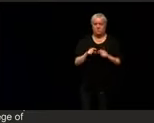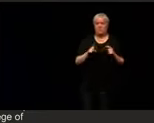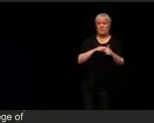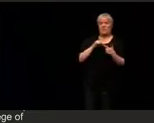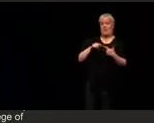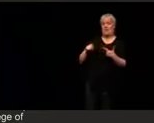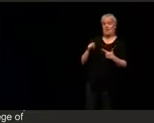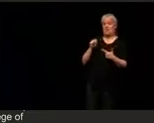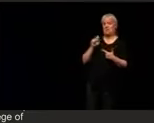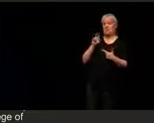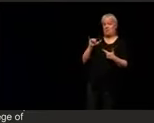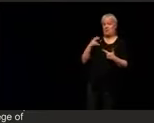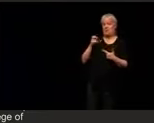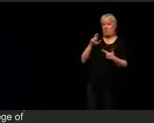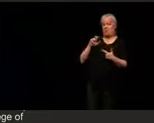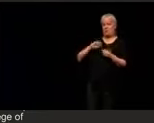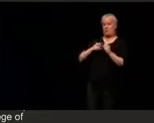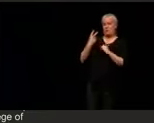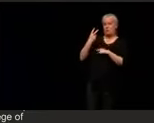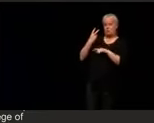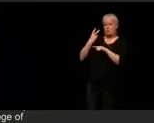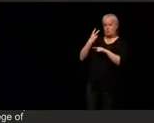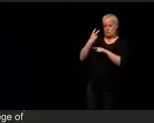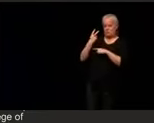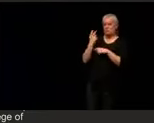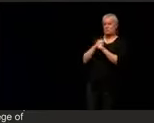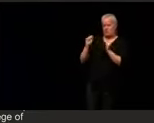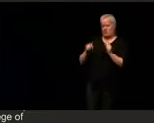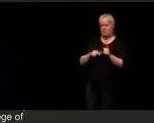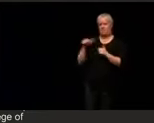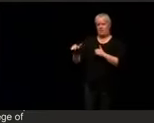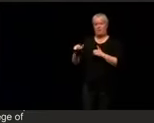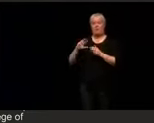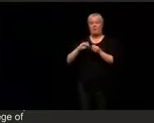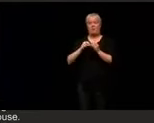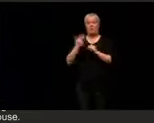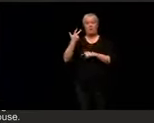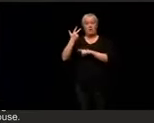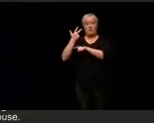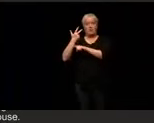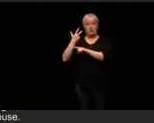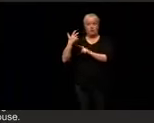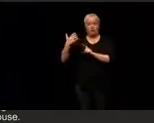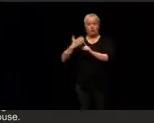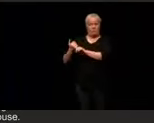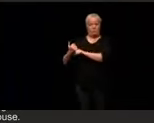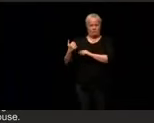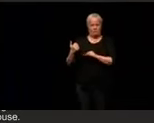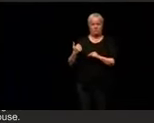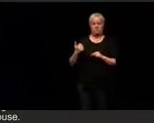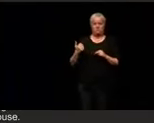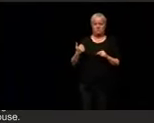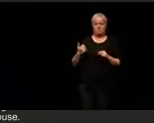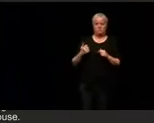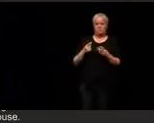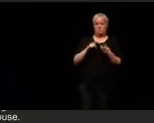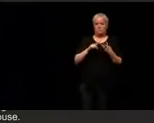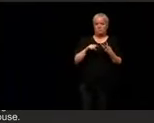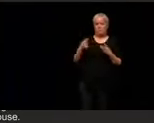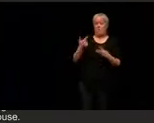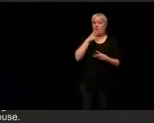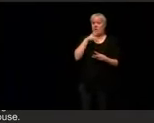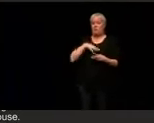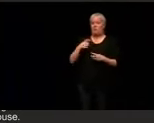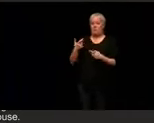He's the majority leader. He was removed. I saw Jim Clyburn, the whip, number three. He was removed. Catherine Clark wasn't there. I'm number